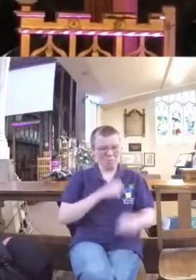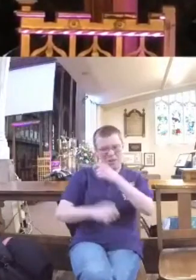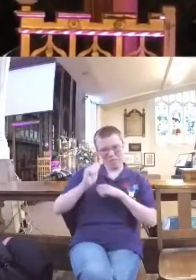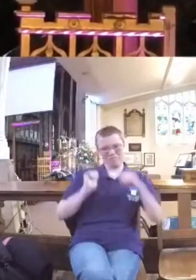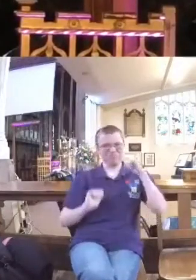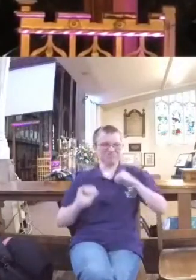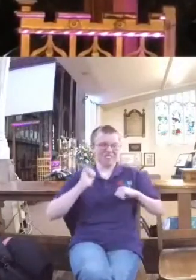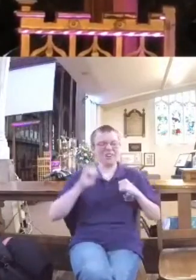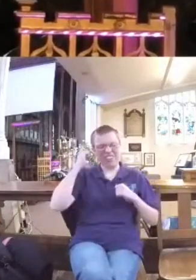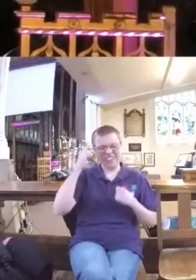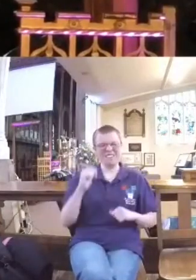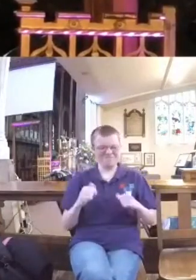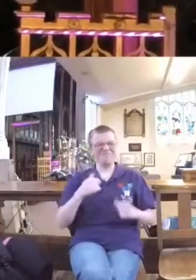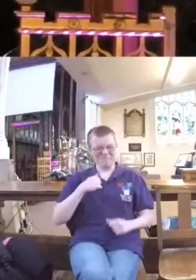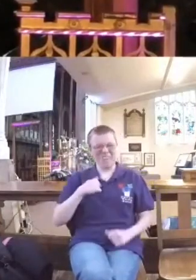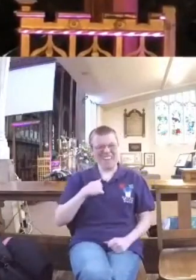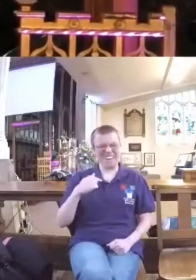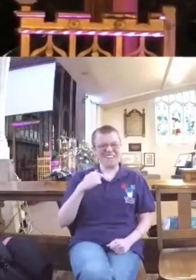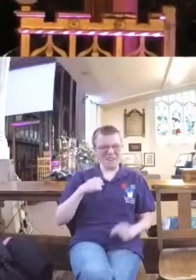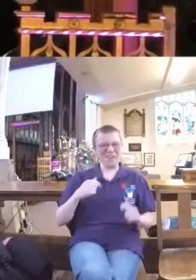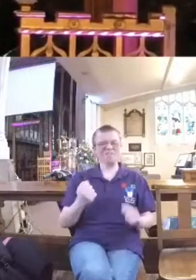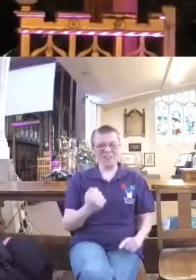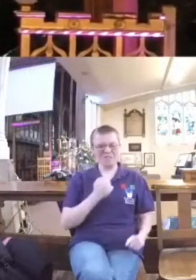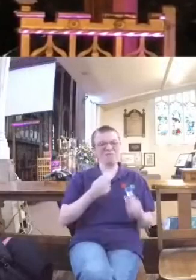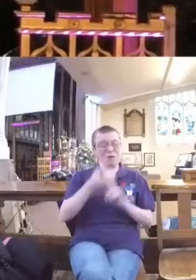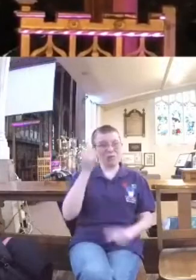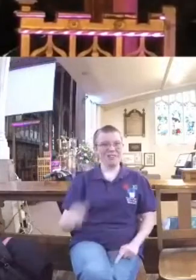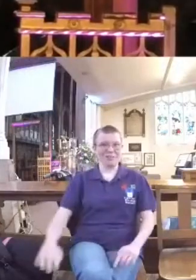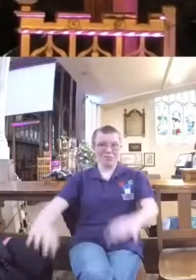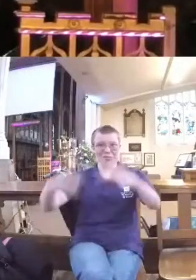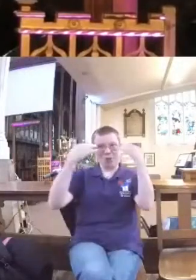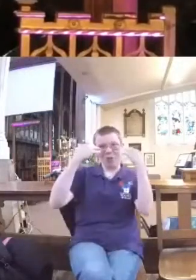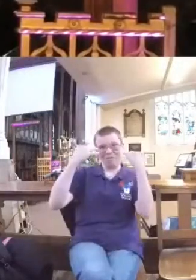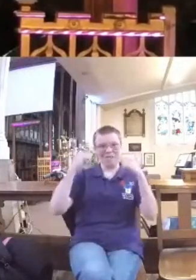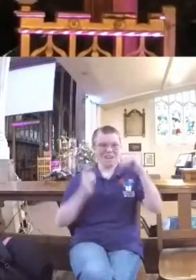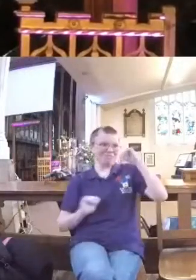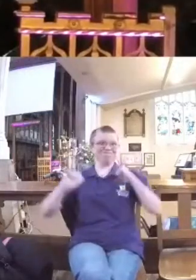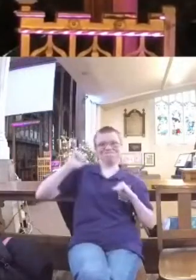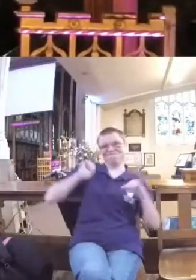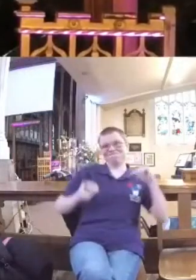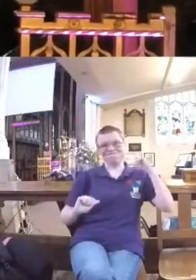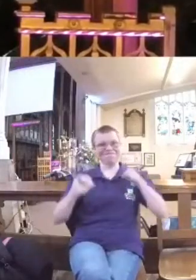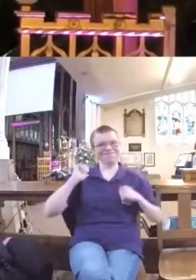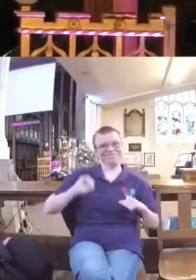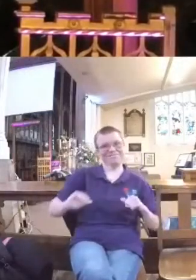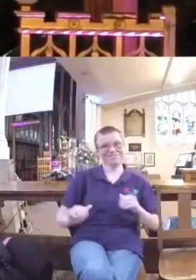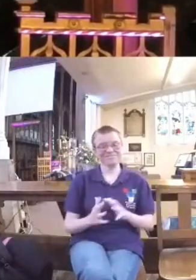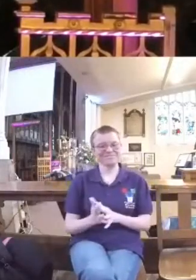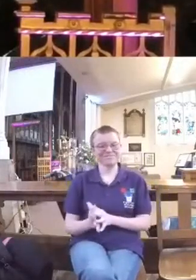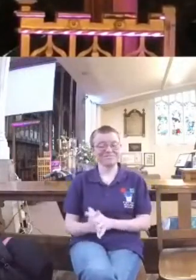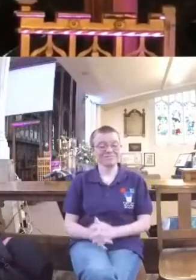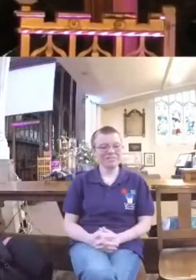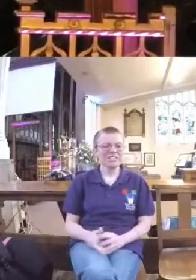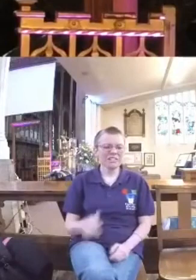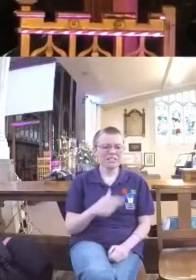it's me. It's me that got me this far. Look at what I have done. So